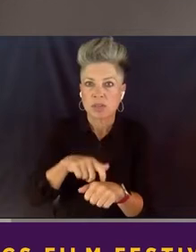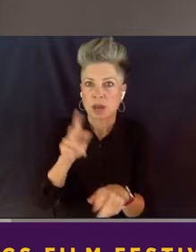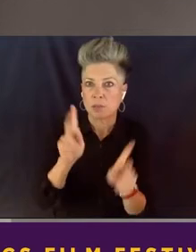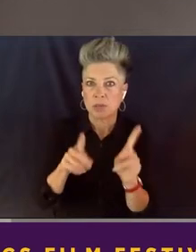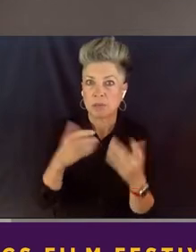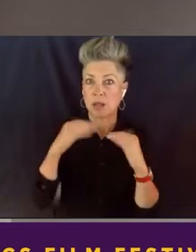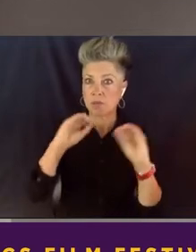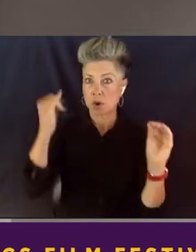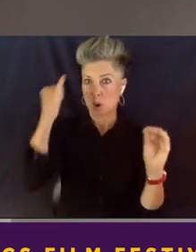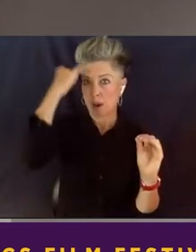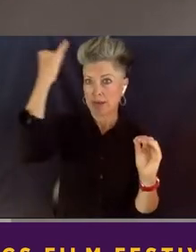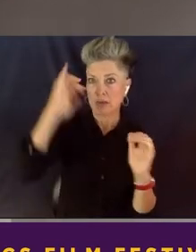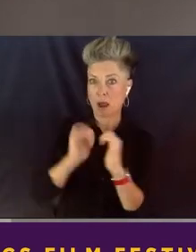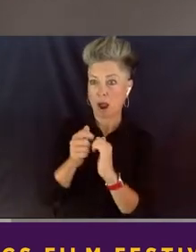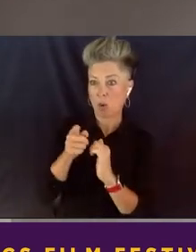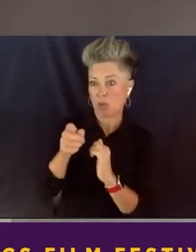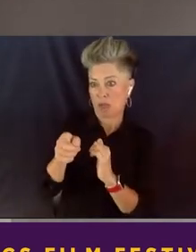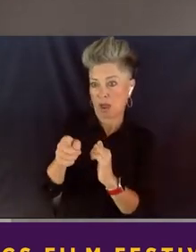they kind of